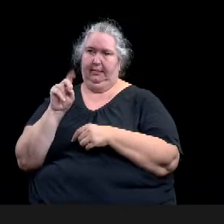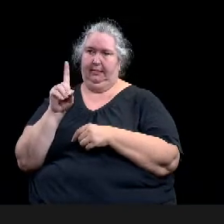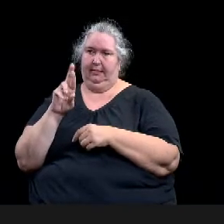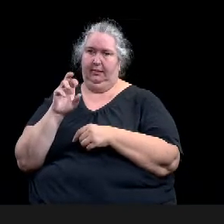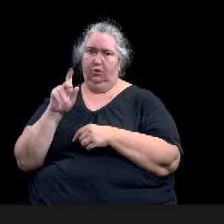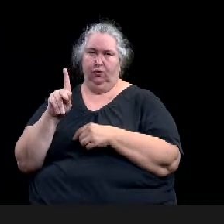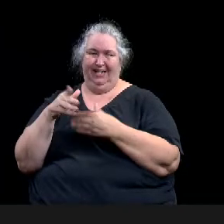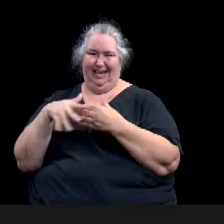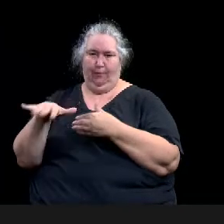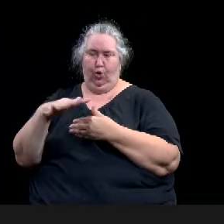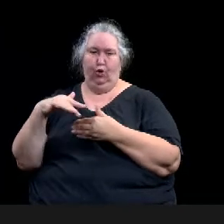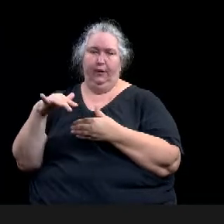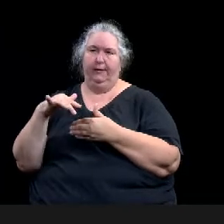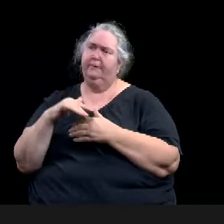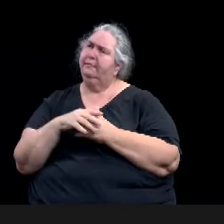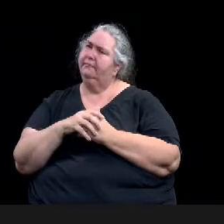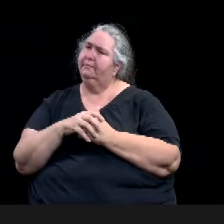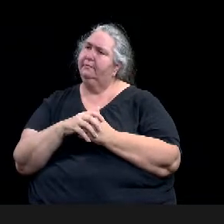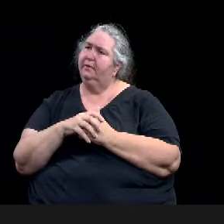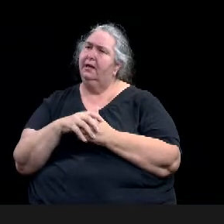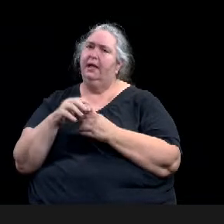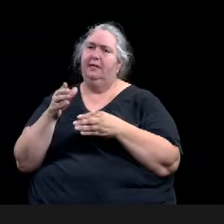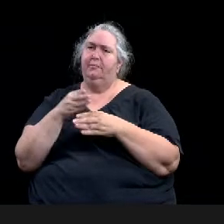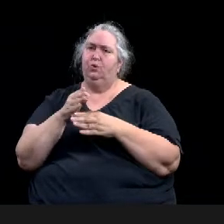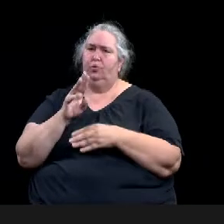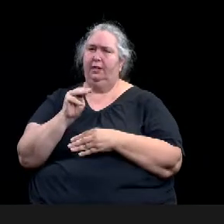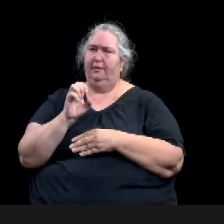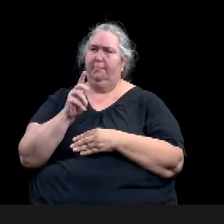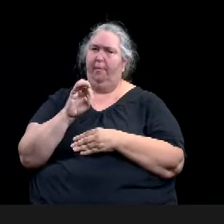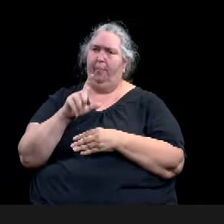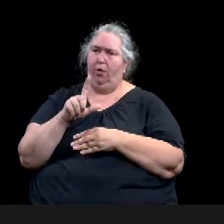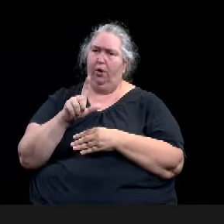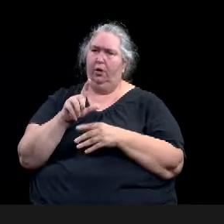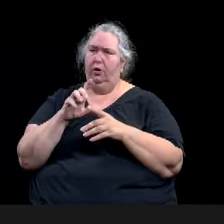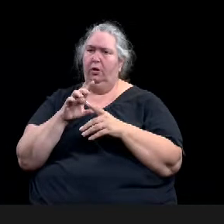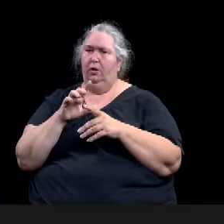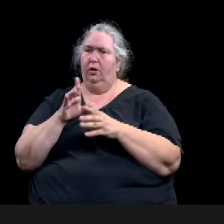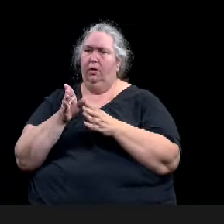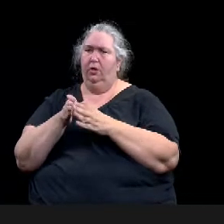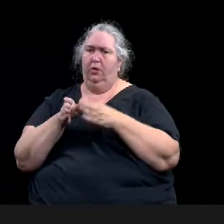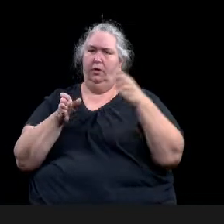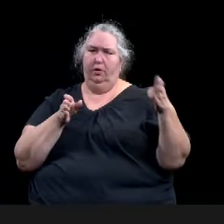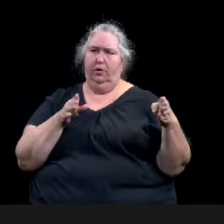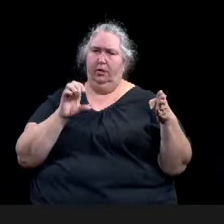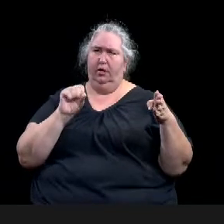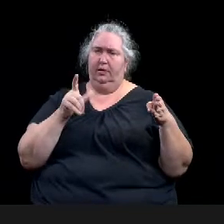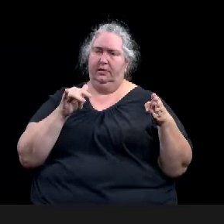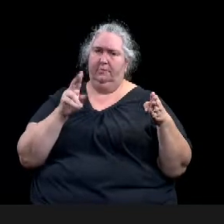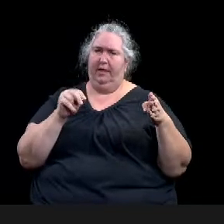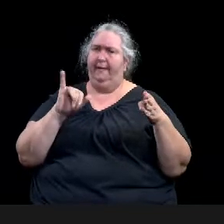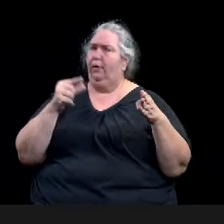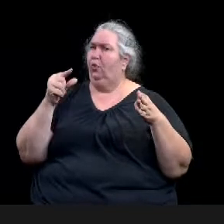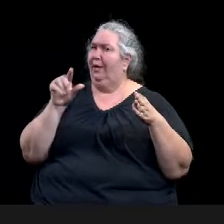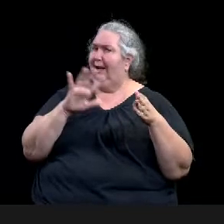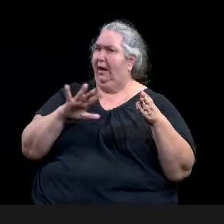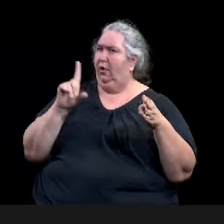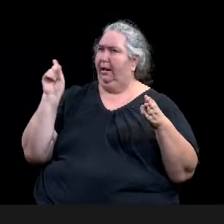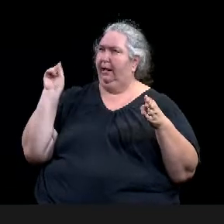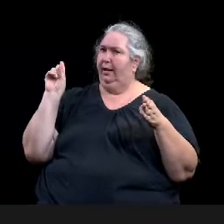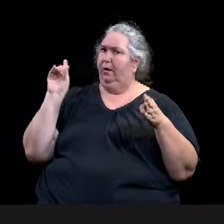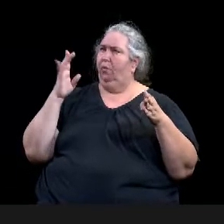up on the map is, uh, what the blue line is, is our city limits between, uh, Waco and Beverly Hills. Uh,